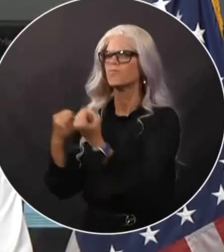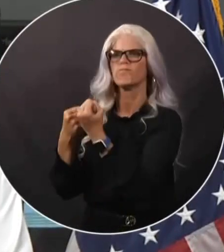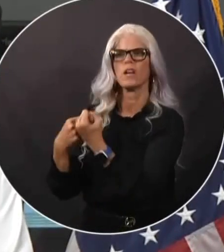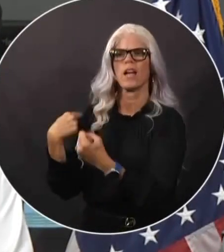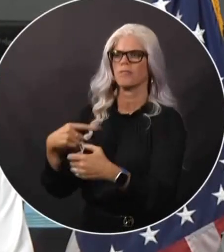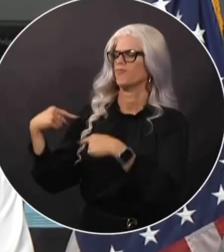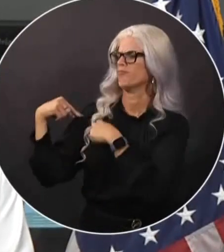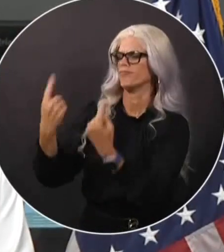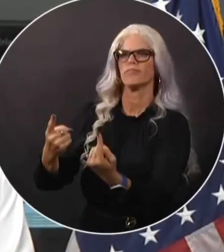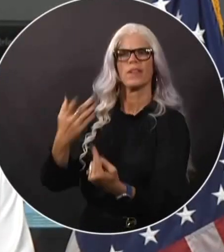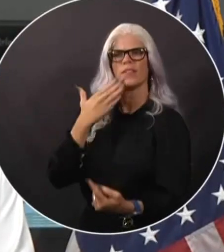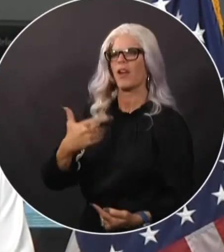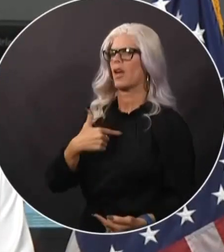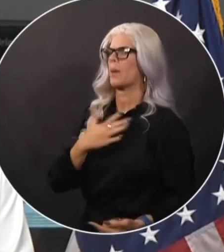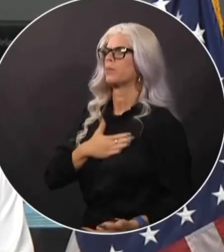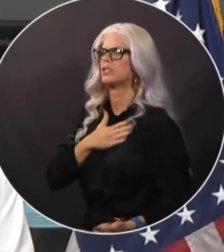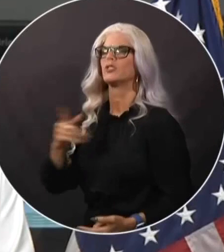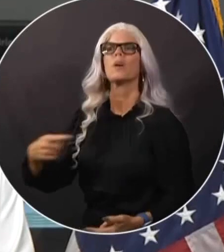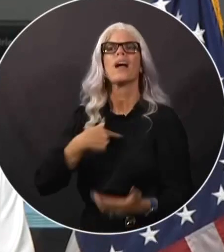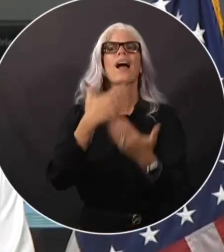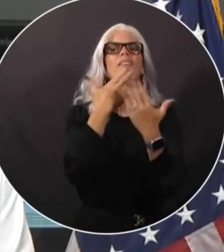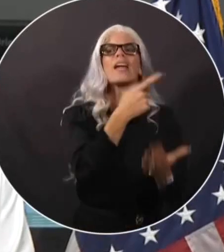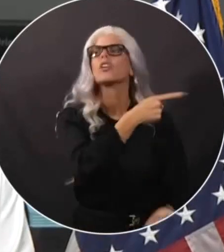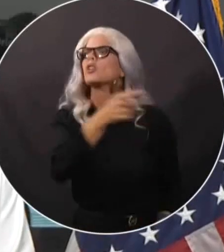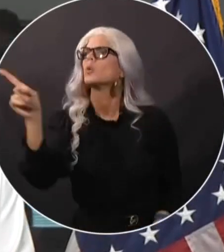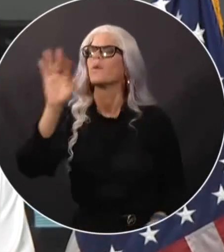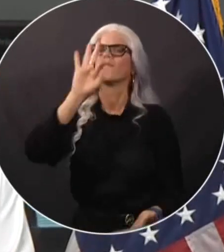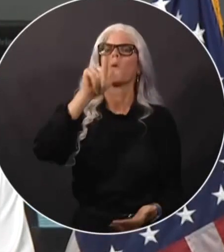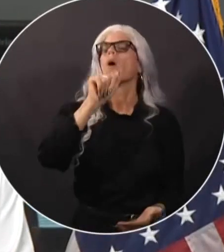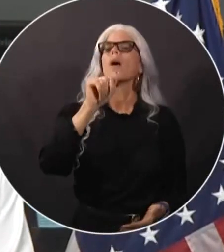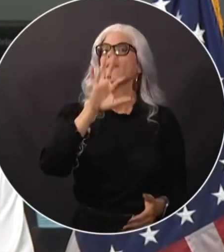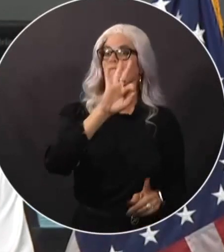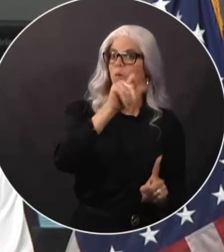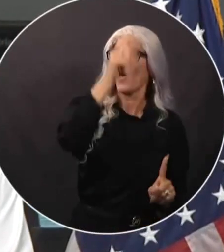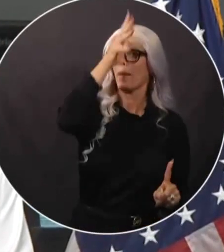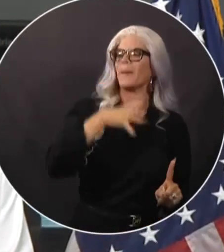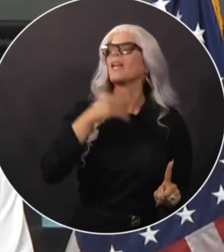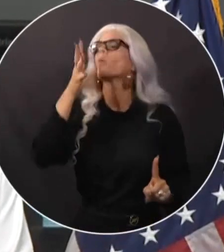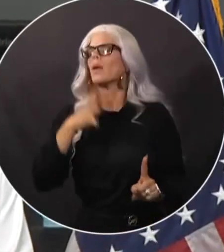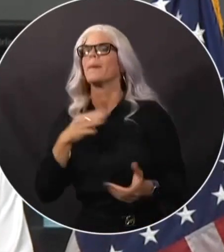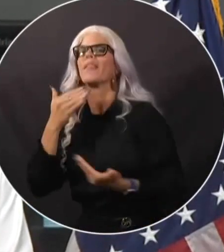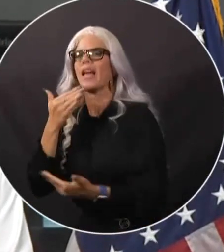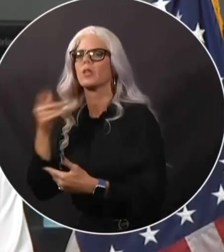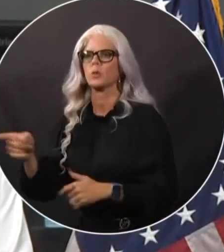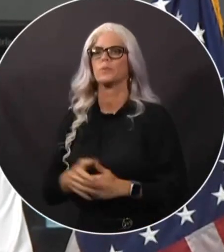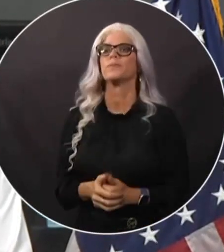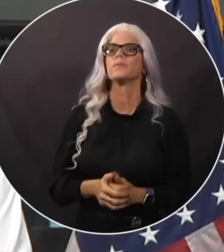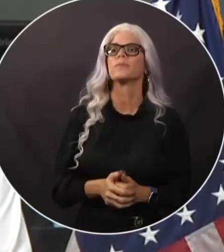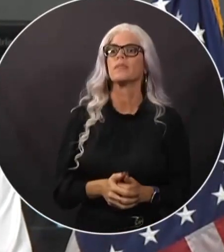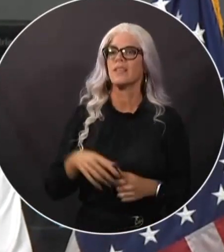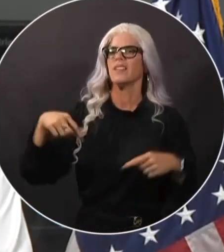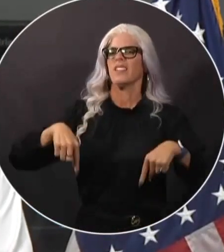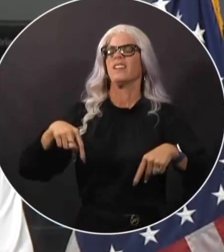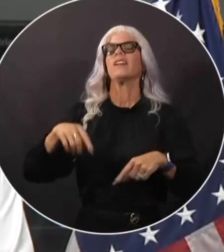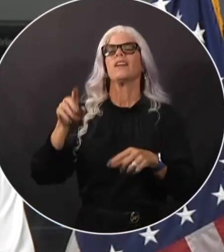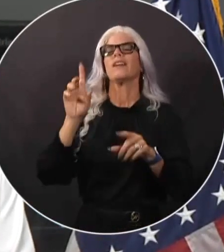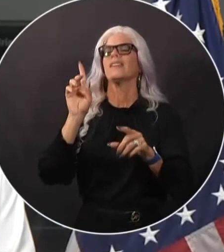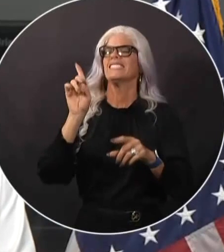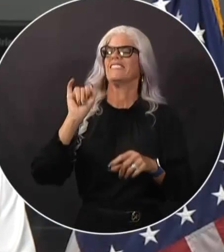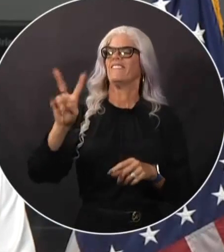Division Emergency Management do as well. Florida Division Emergency Management remains in constant contact with all 67 counties.